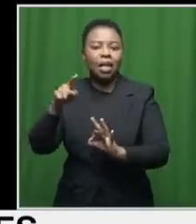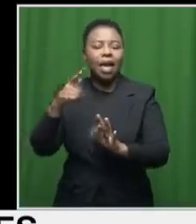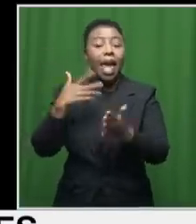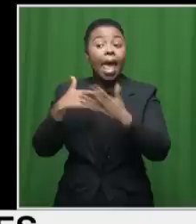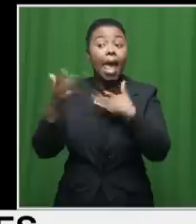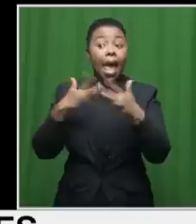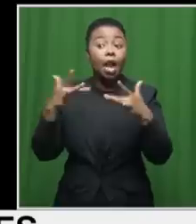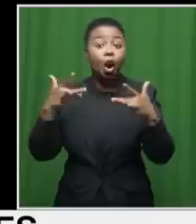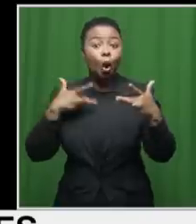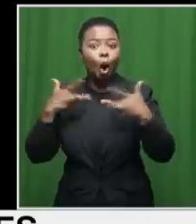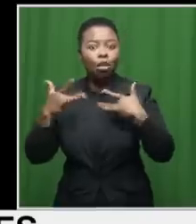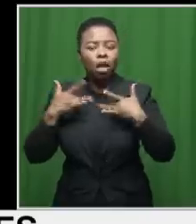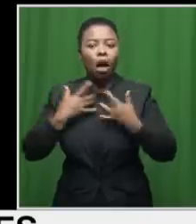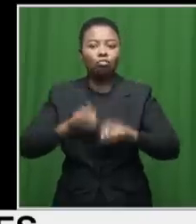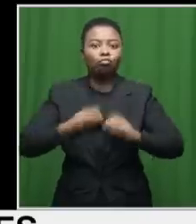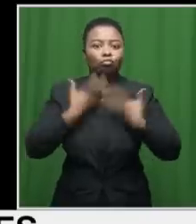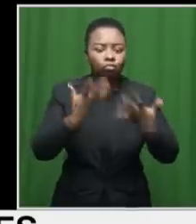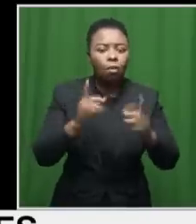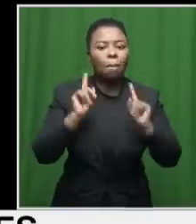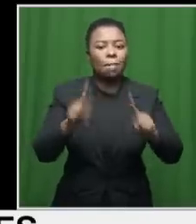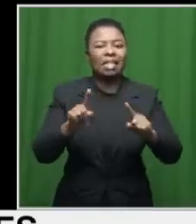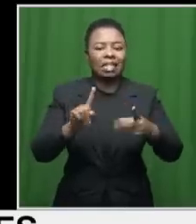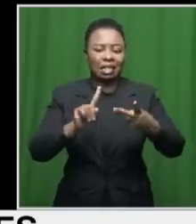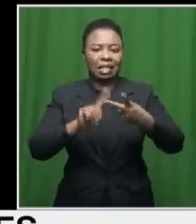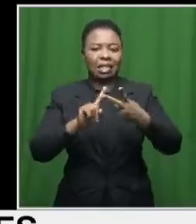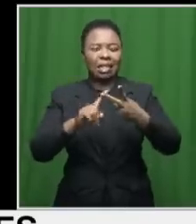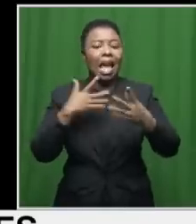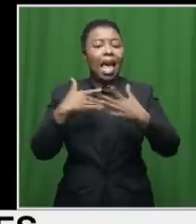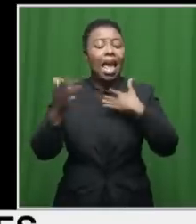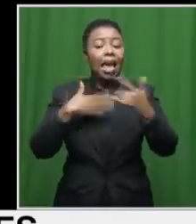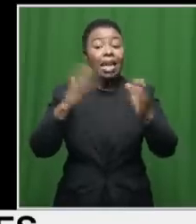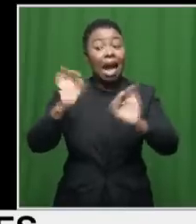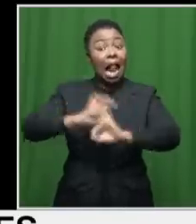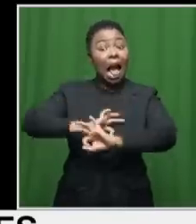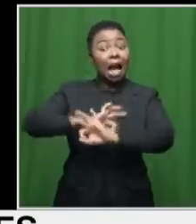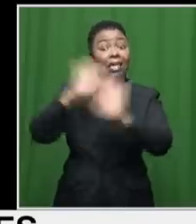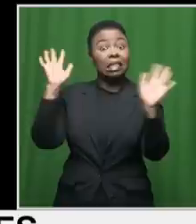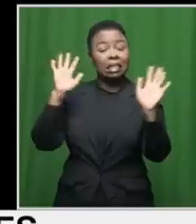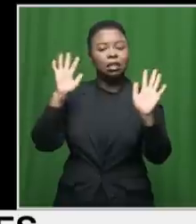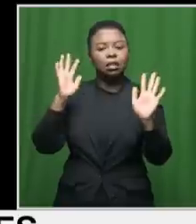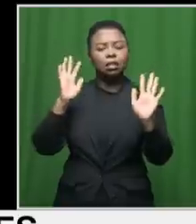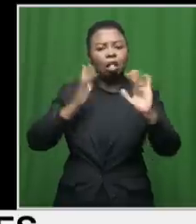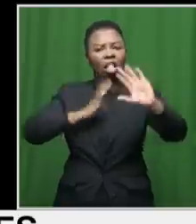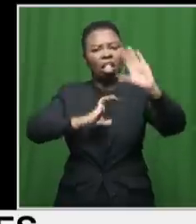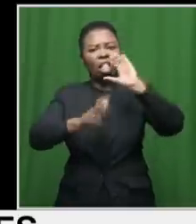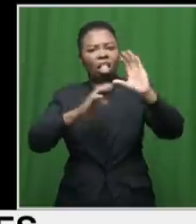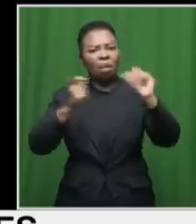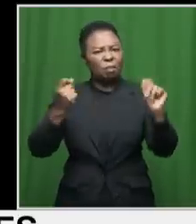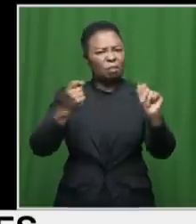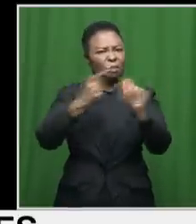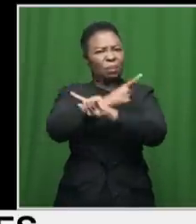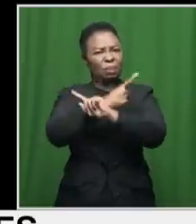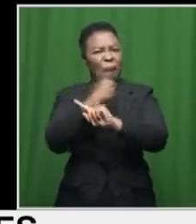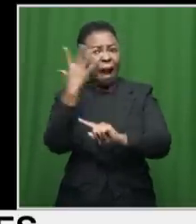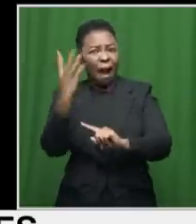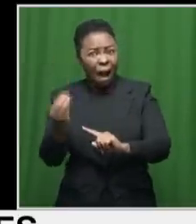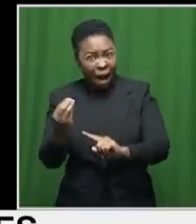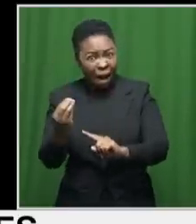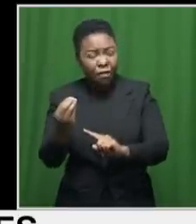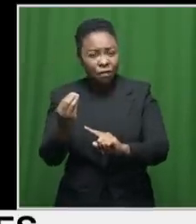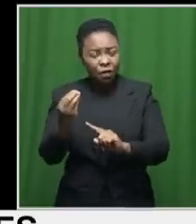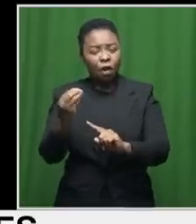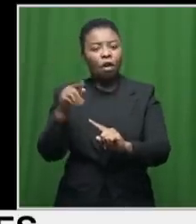or to seek clarity on any misunderstandings that may arise in the